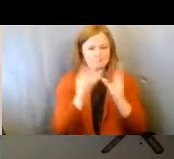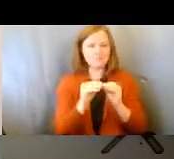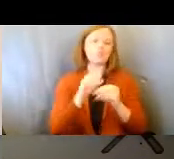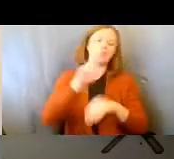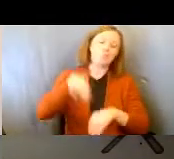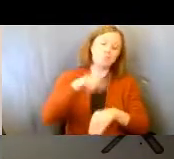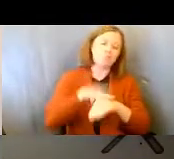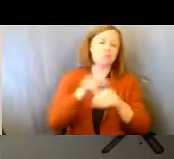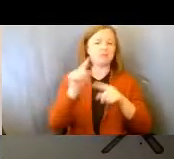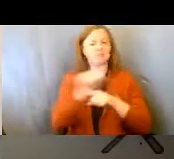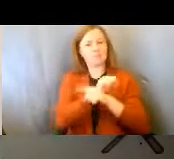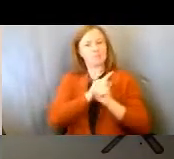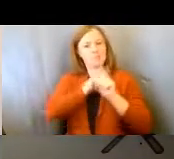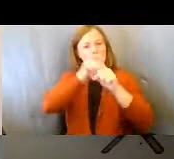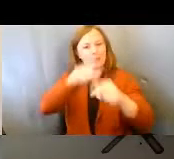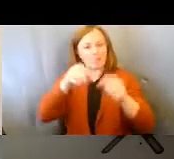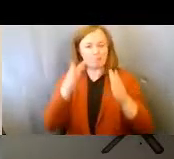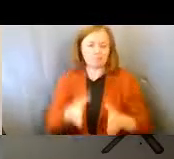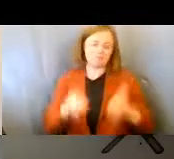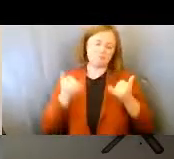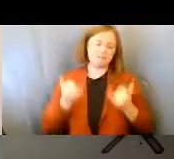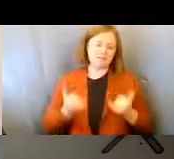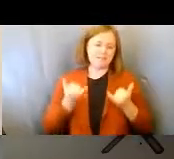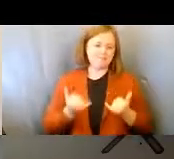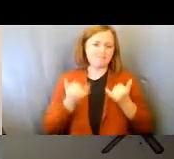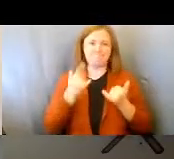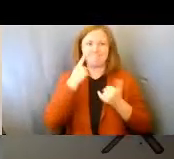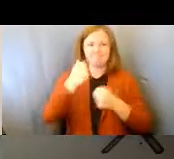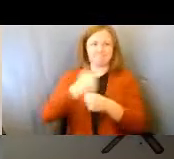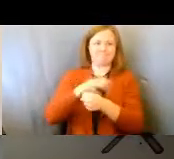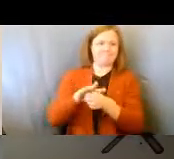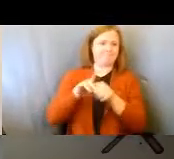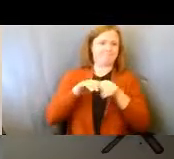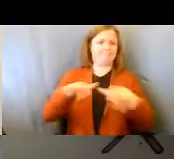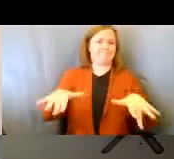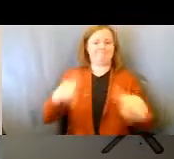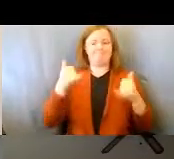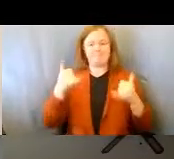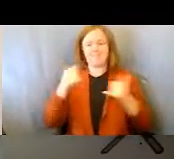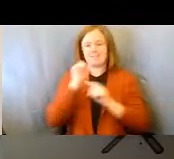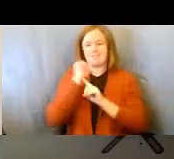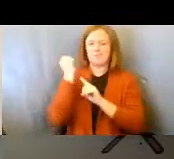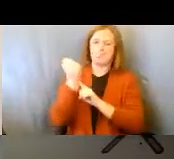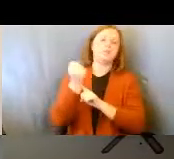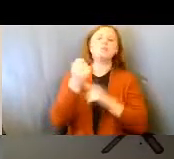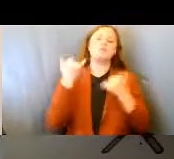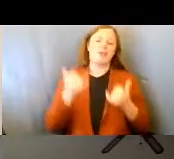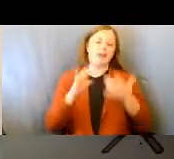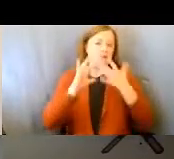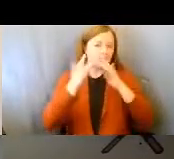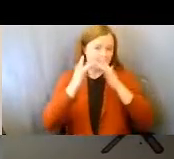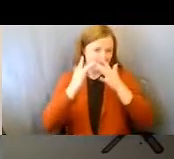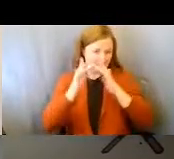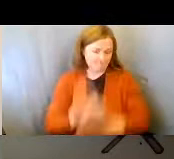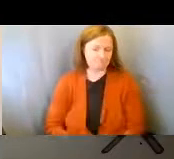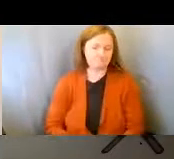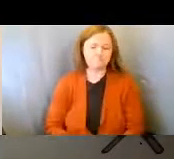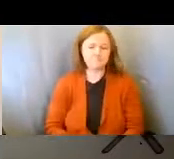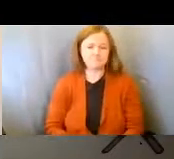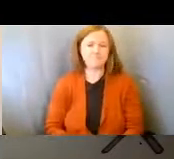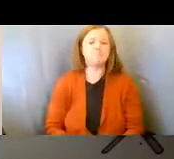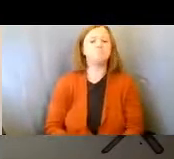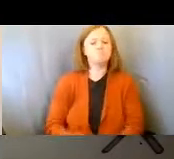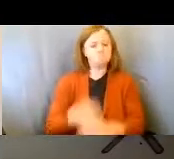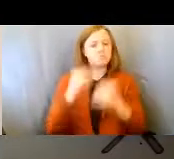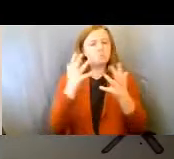person for this training series, but with the current circumstances, we are online. So,